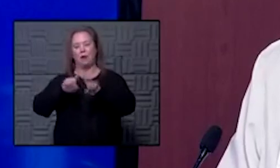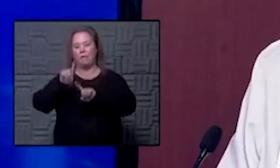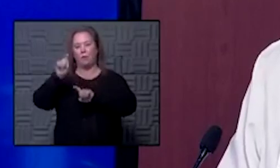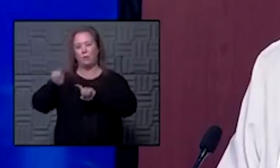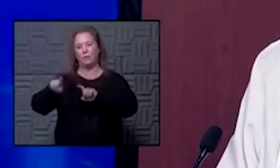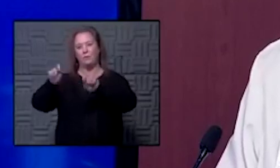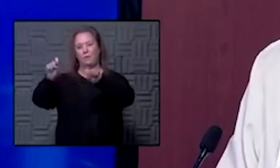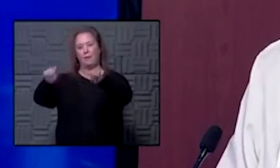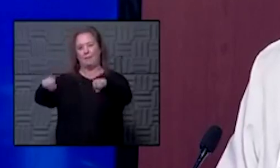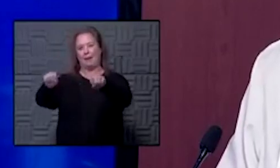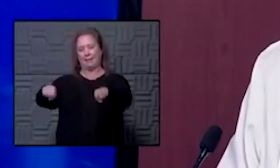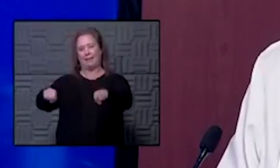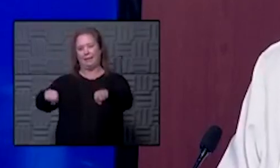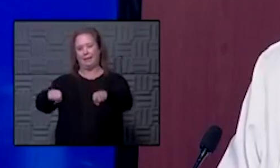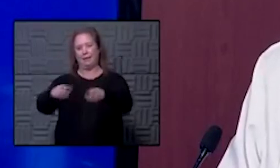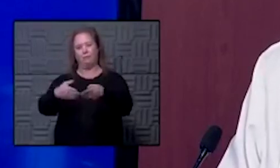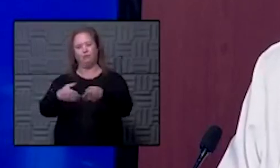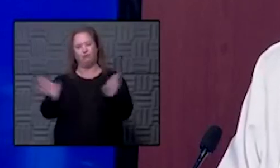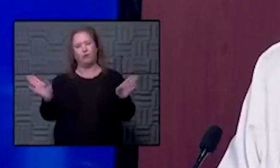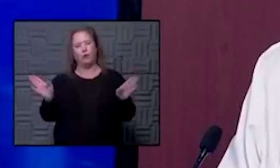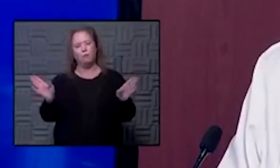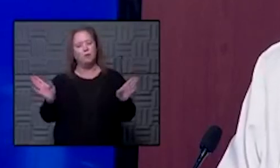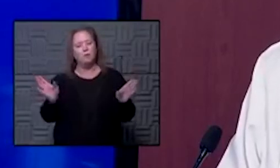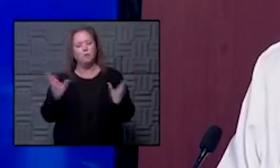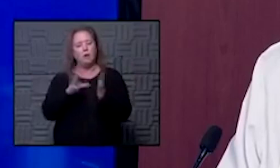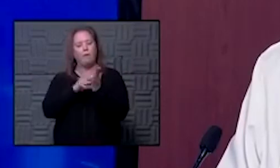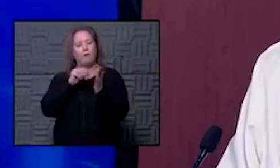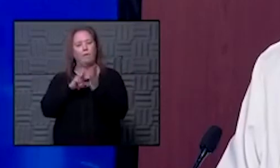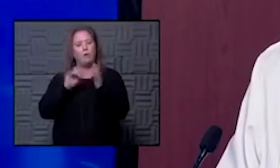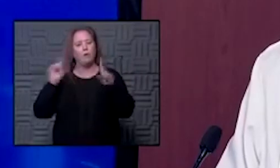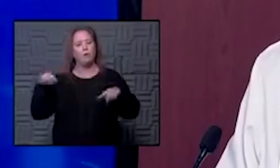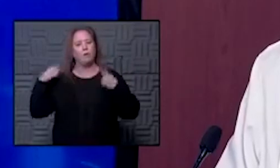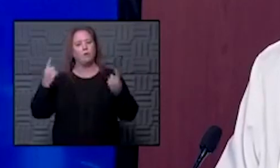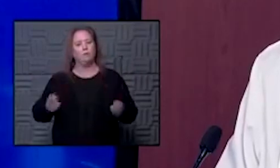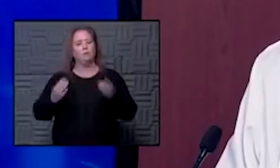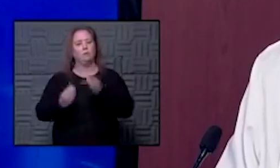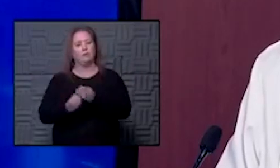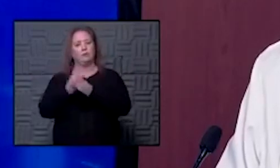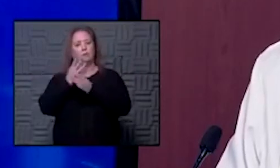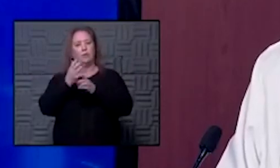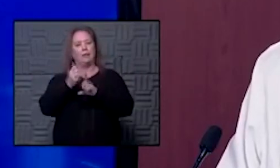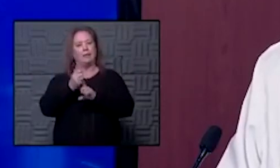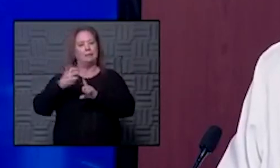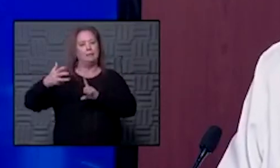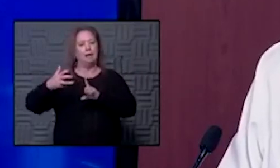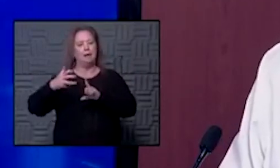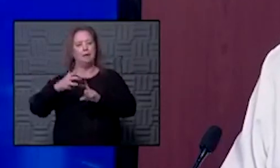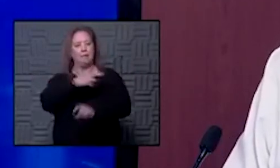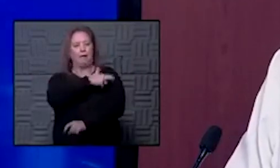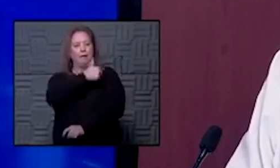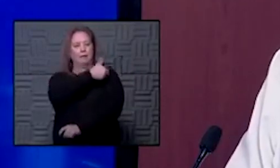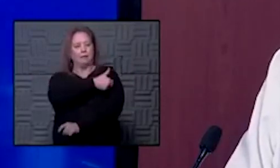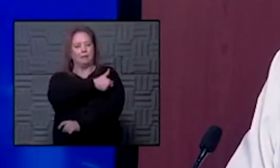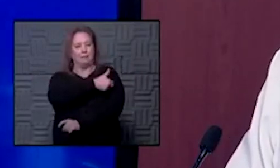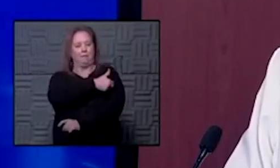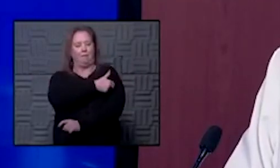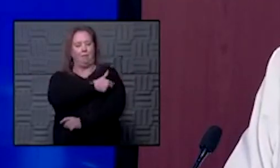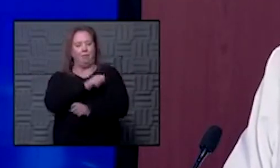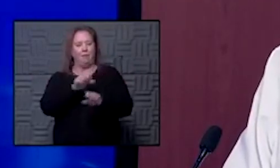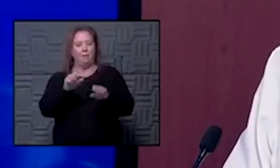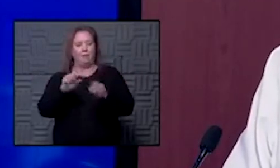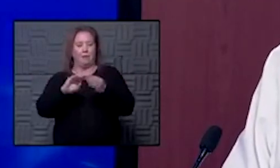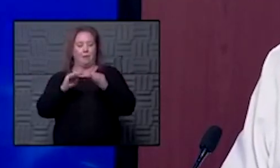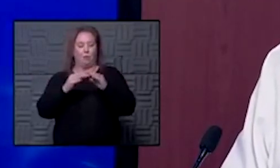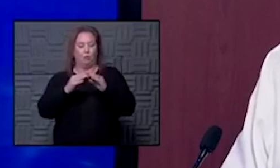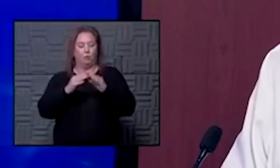capacity uh generally what have we learned since the spring about expanding hospital capacity to treat covet and what